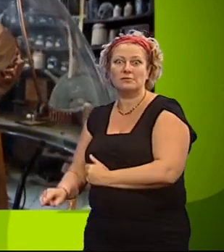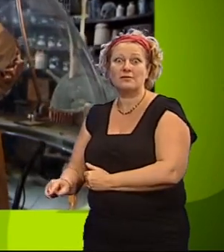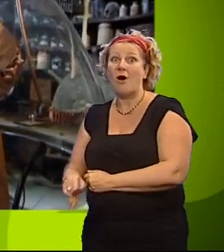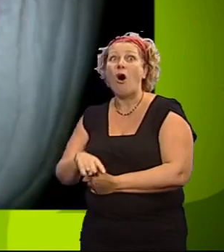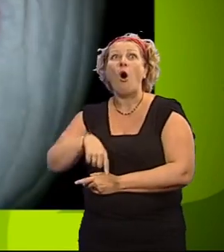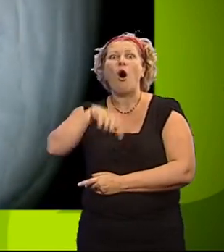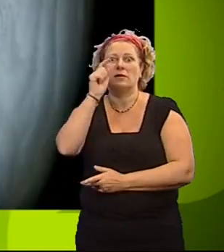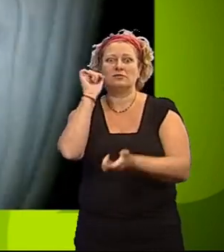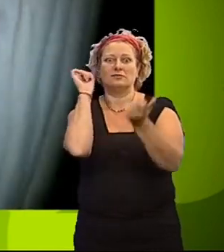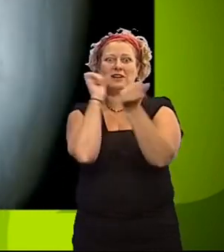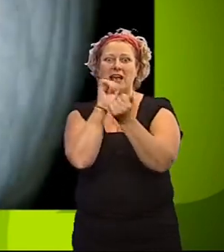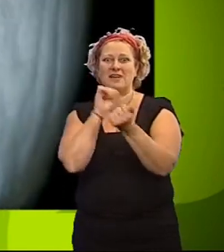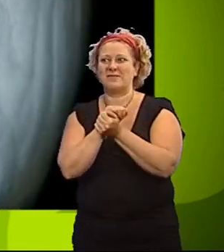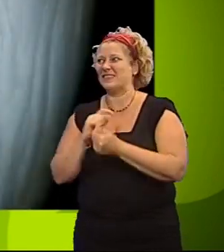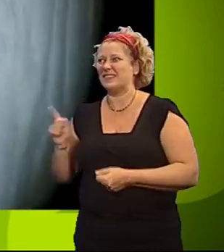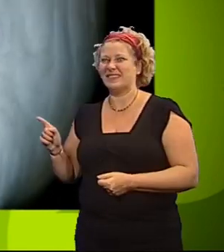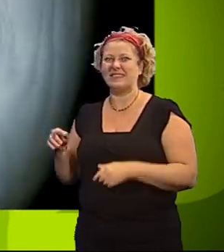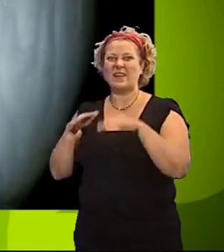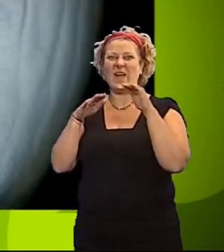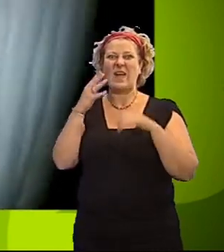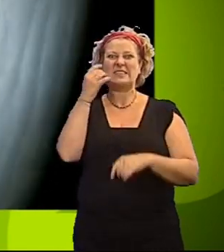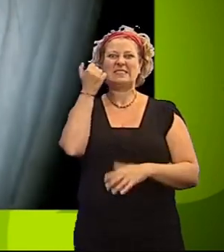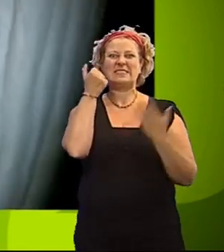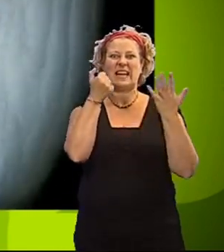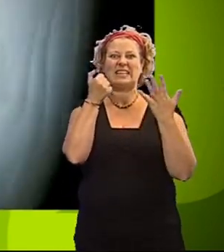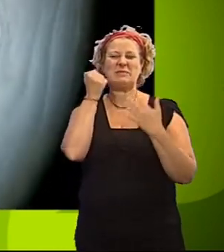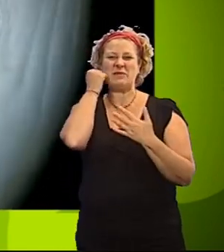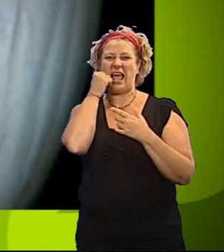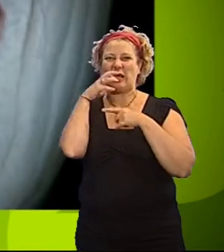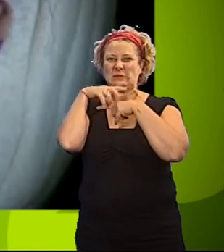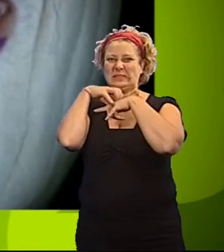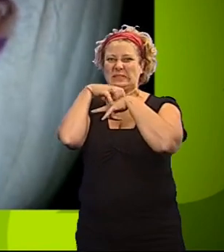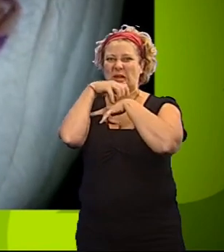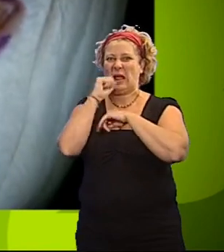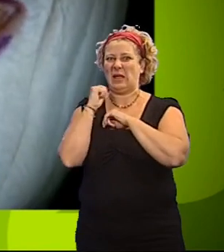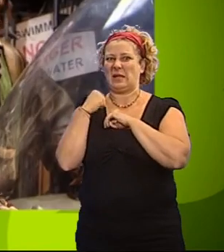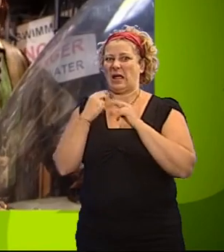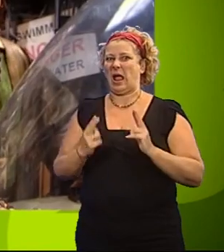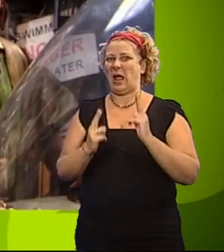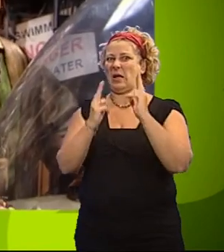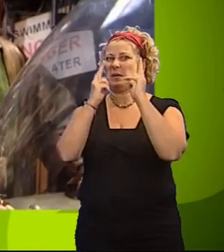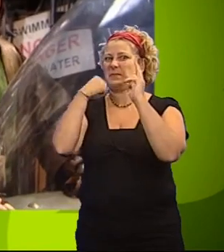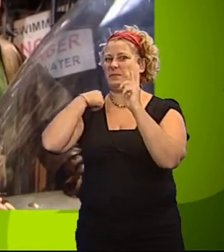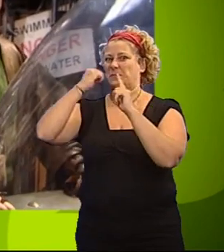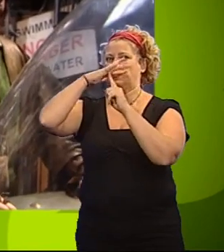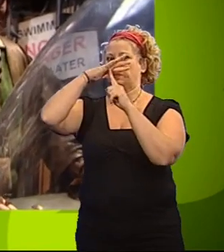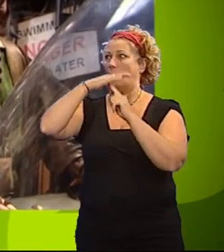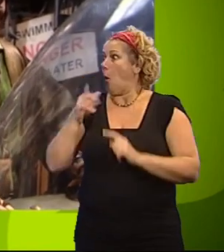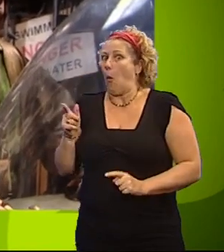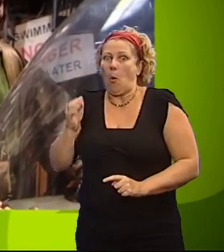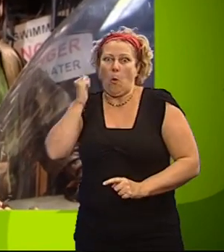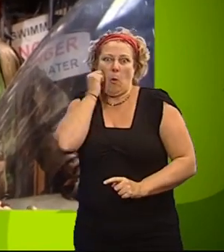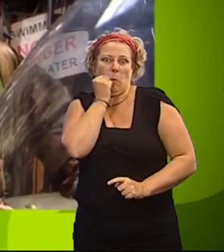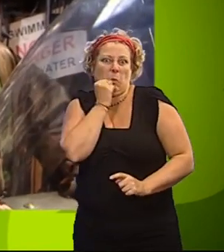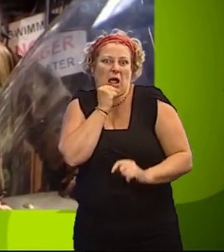Floor six. Black Widow. Top of the tower and top of my list. Oh, Black Widow. That